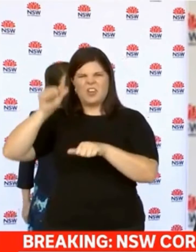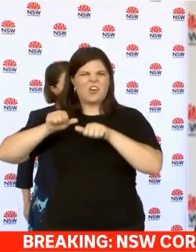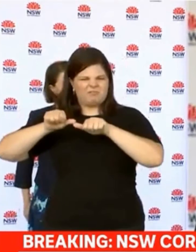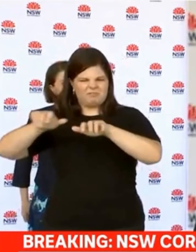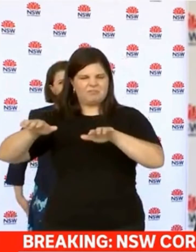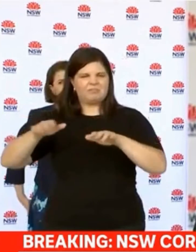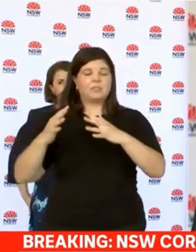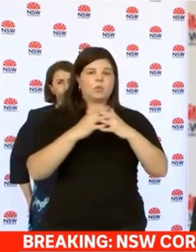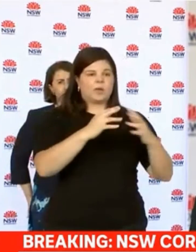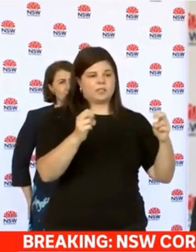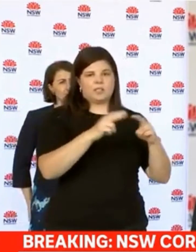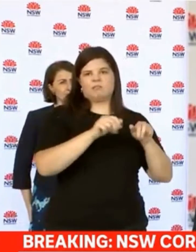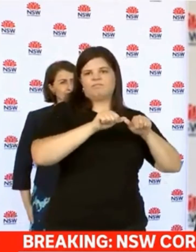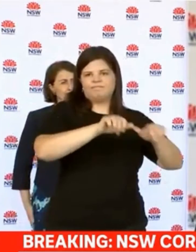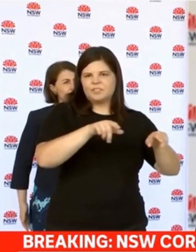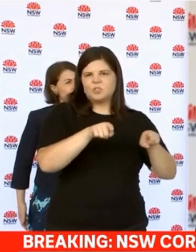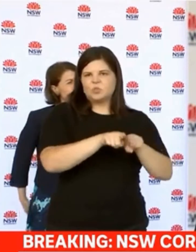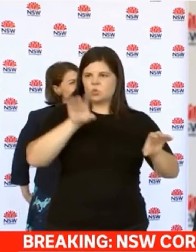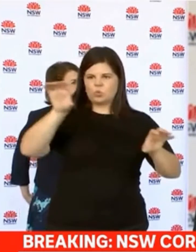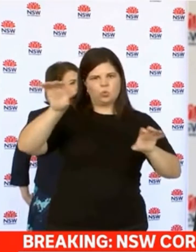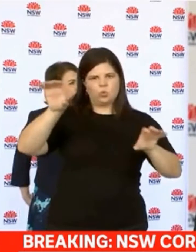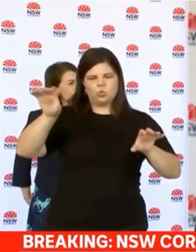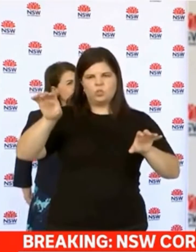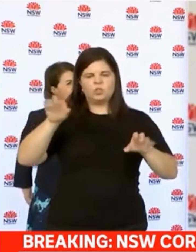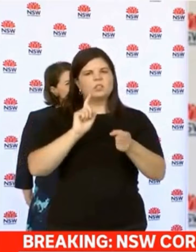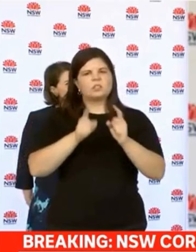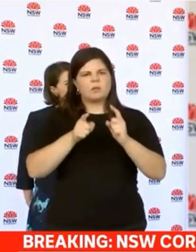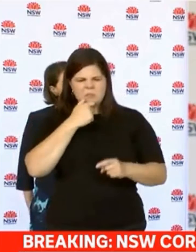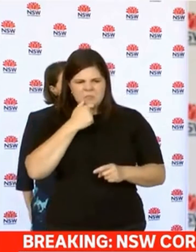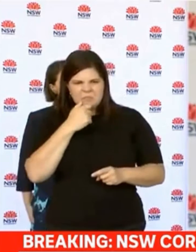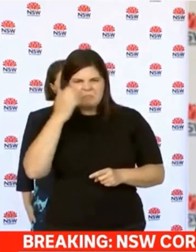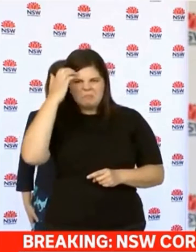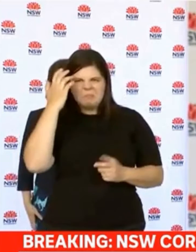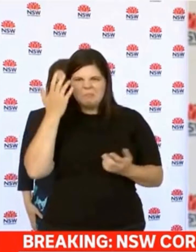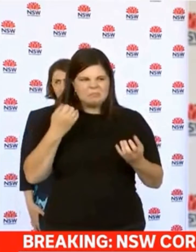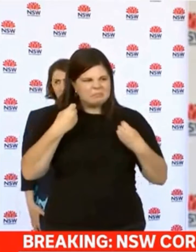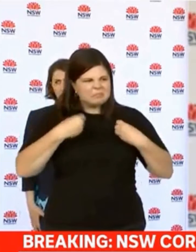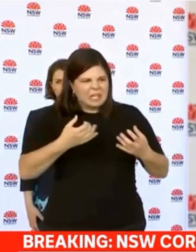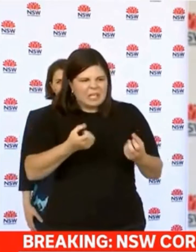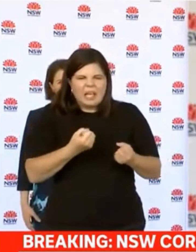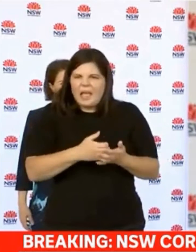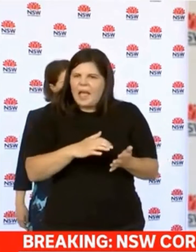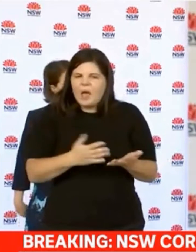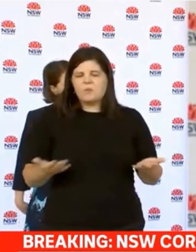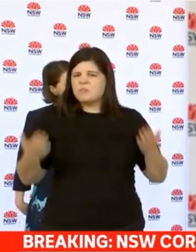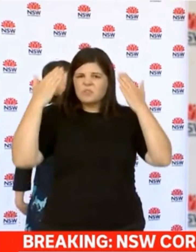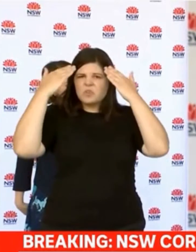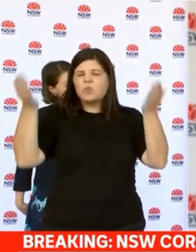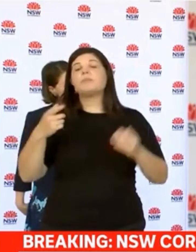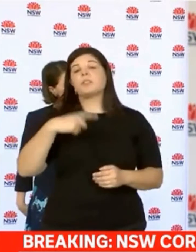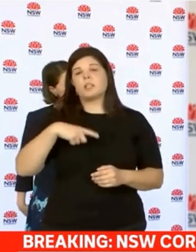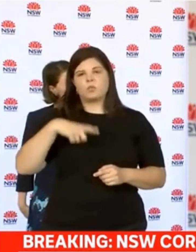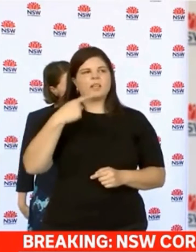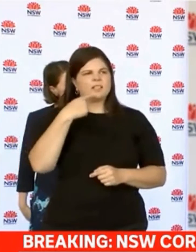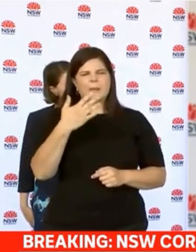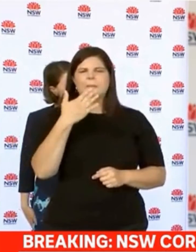outbreak and in western Sydney where we've had cases that there's undetected strains of transmission and that's why that testing message